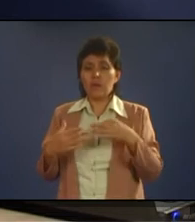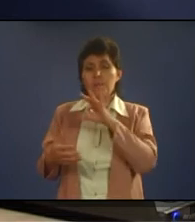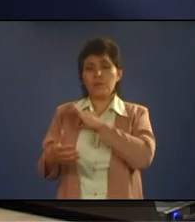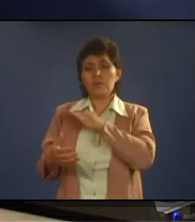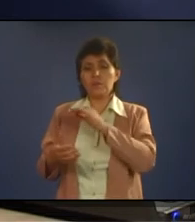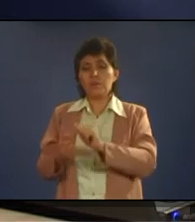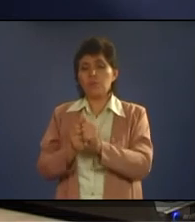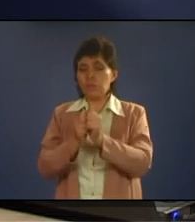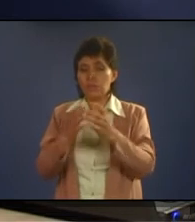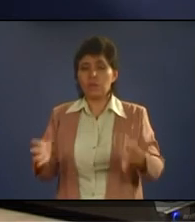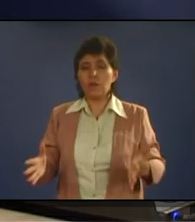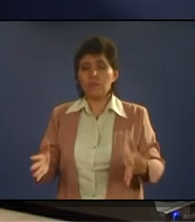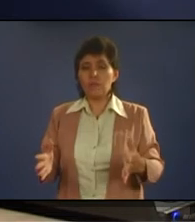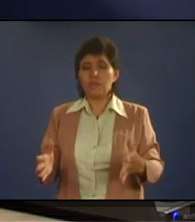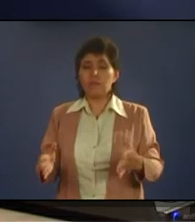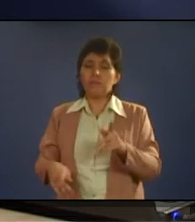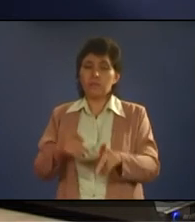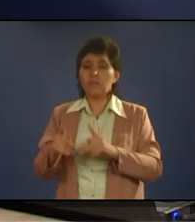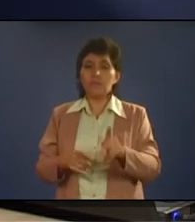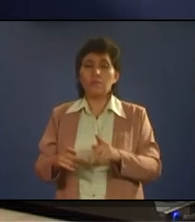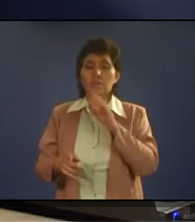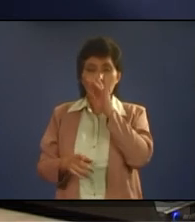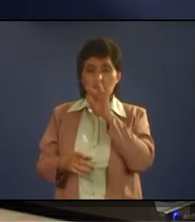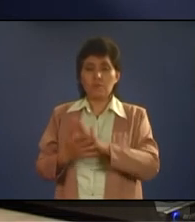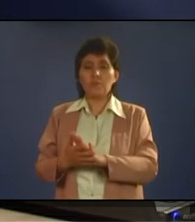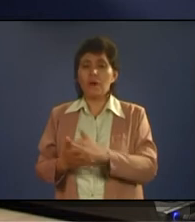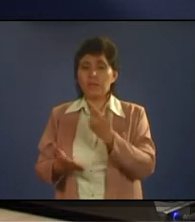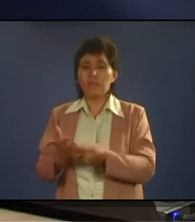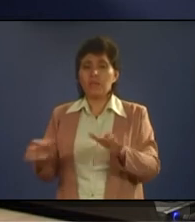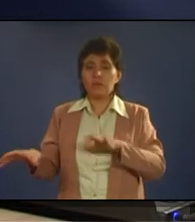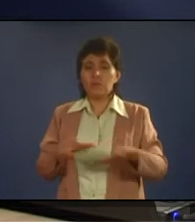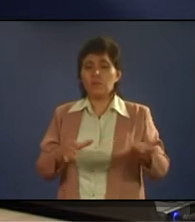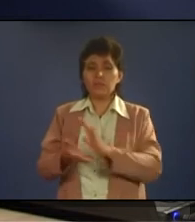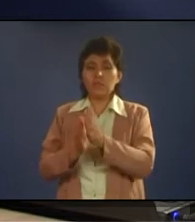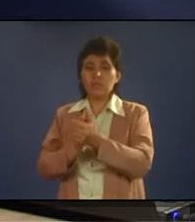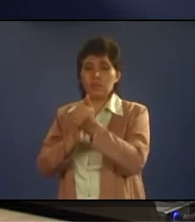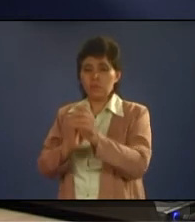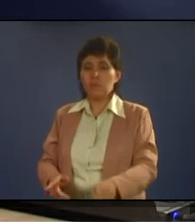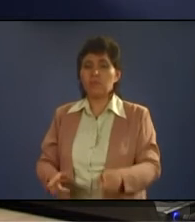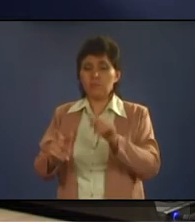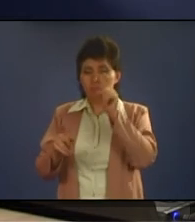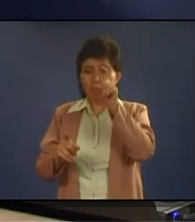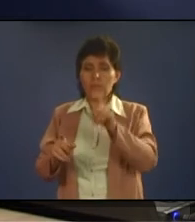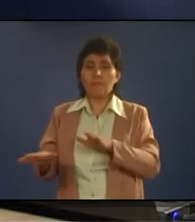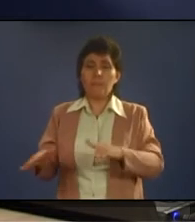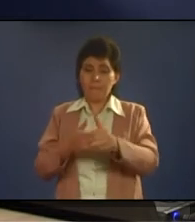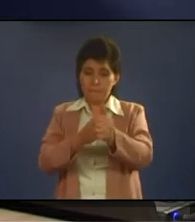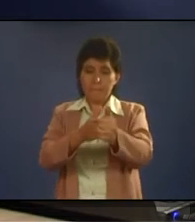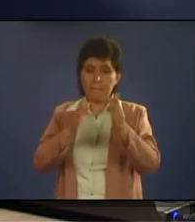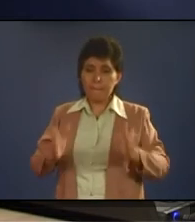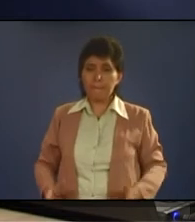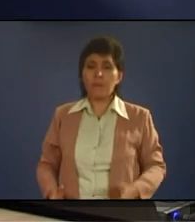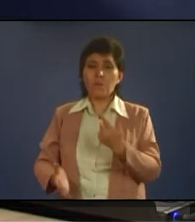people would die in anything you do as a leader you need to have a vision what is your vision okay what is your objective